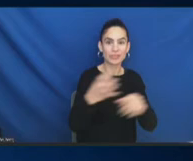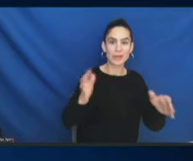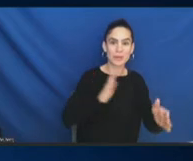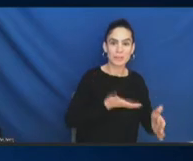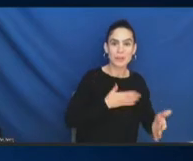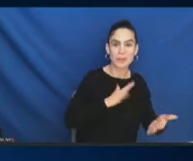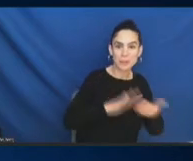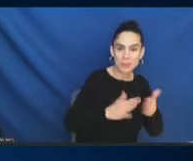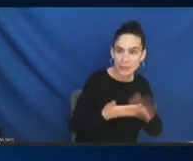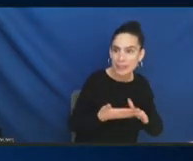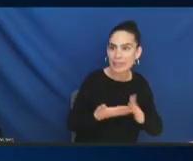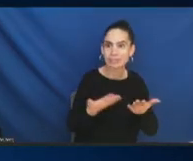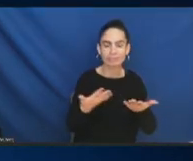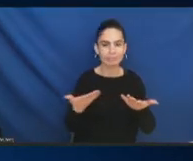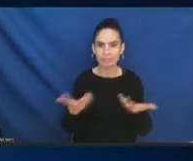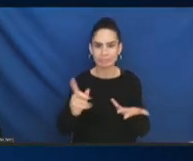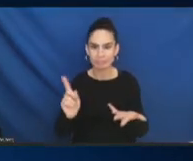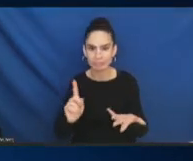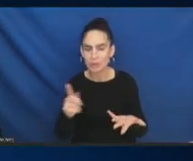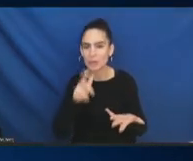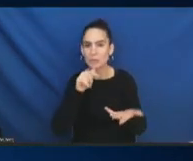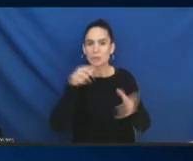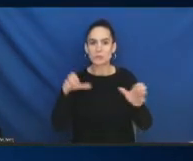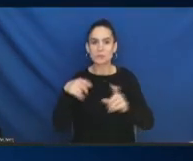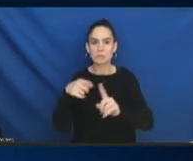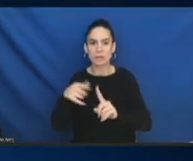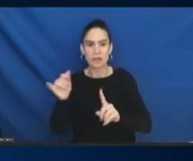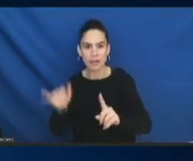Who's doing that and if it's happening in our government at all?